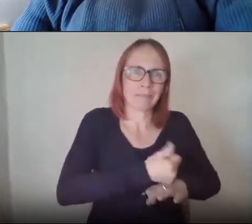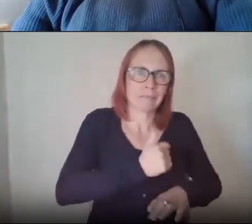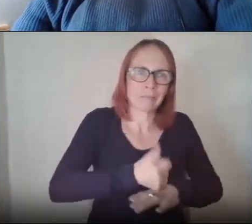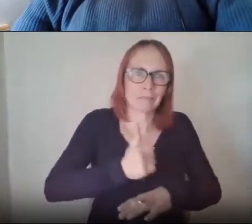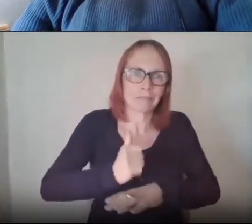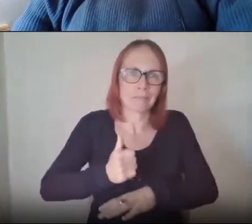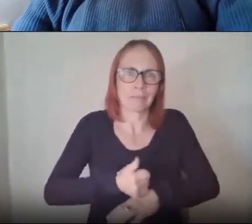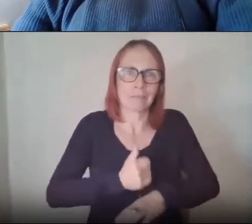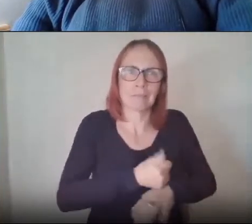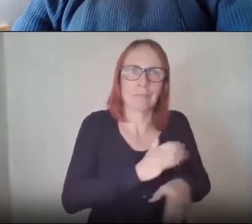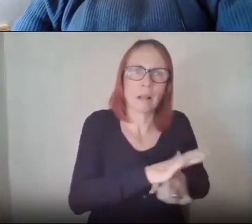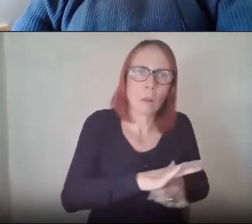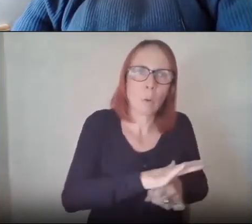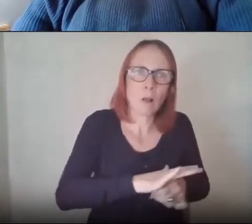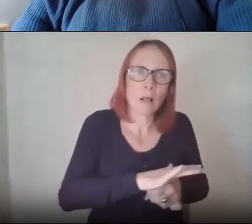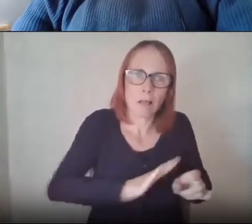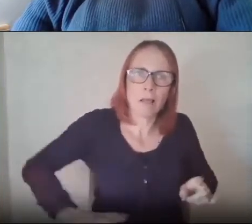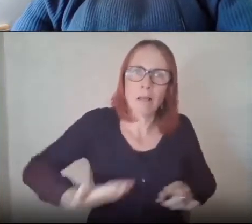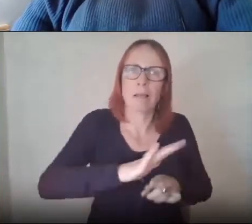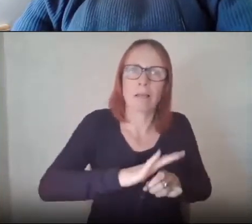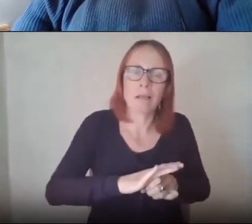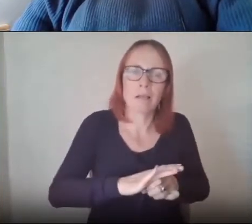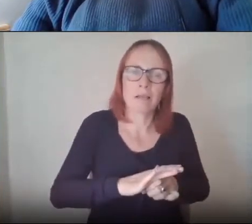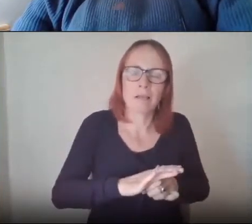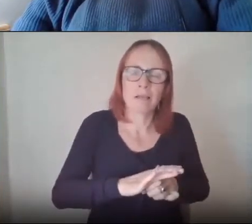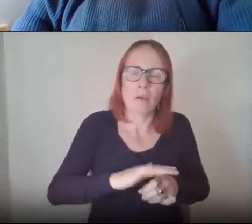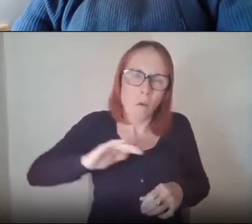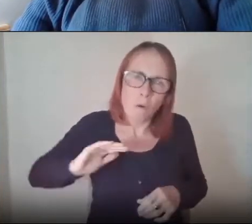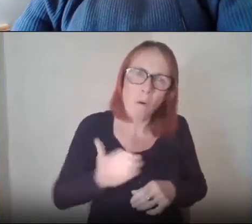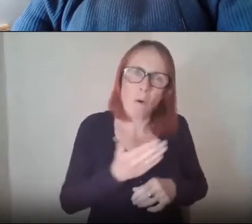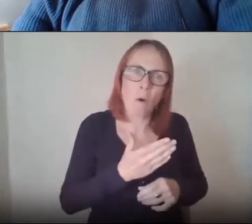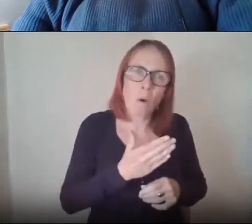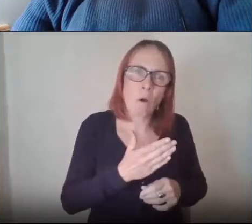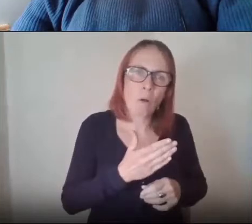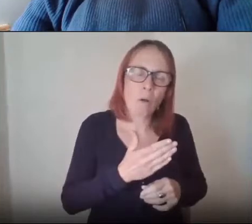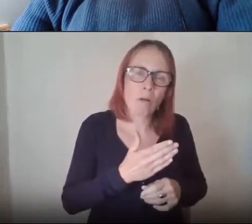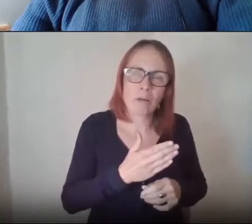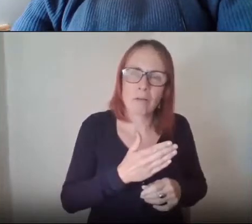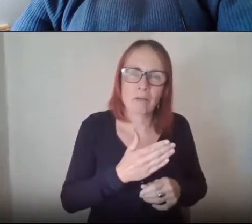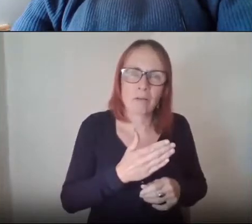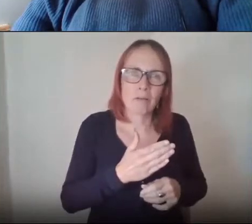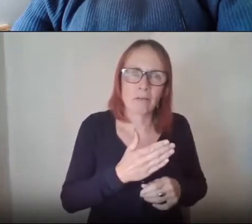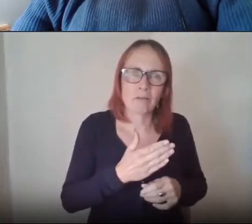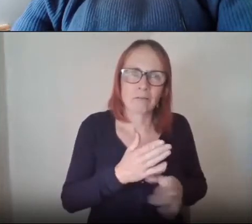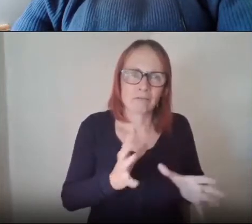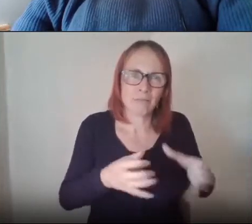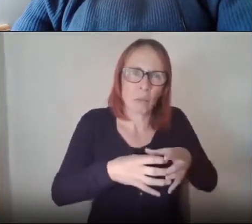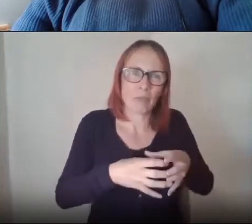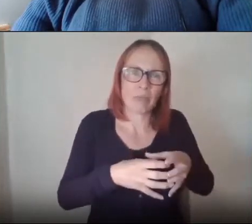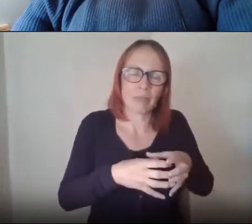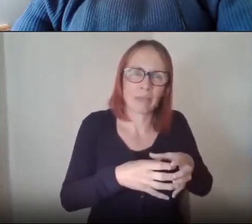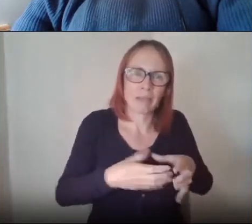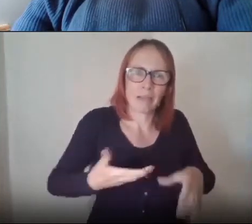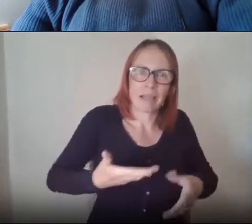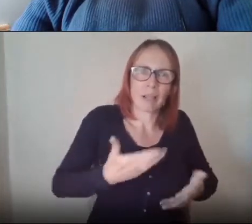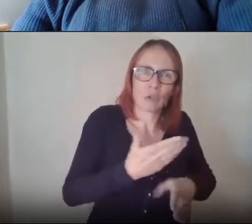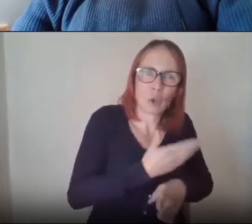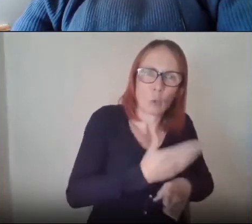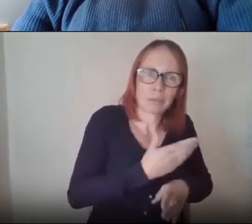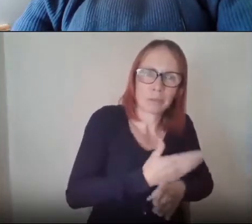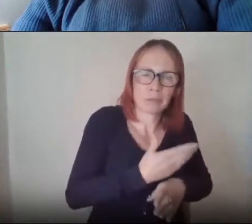village um and villages and and residential areas are not miles away from where the jobs are